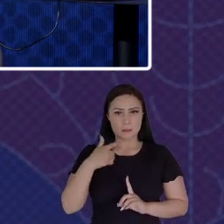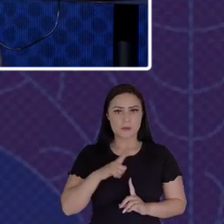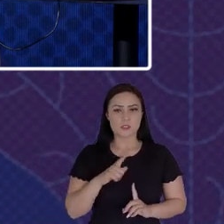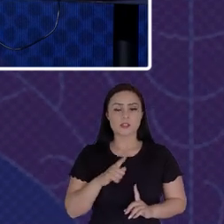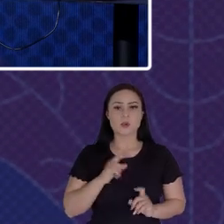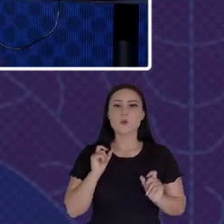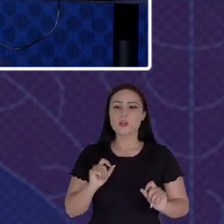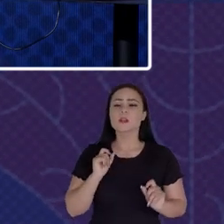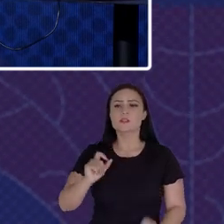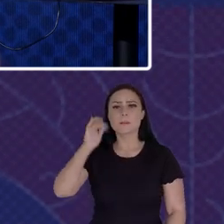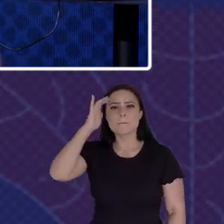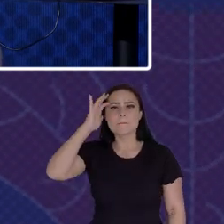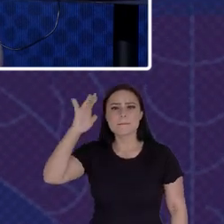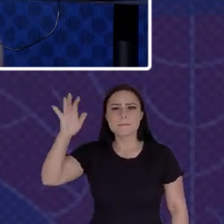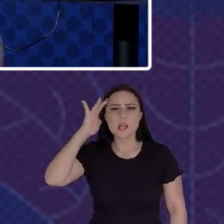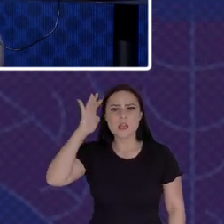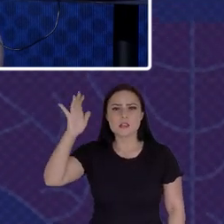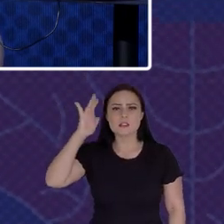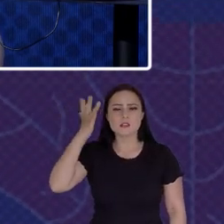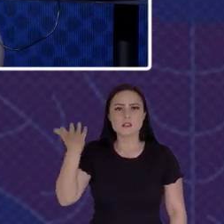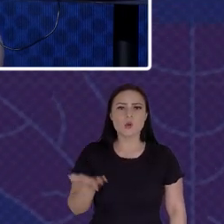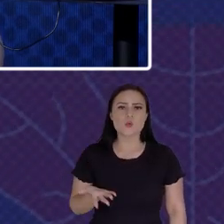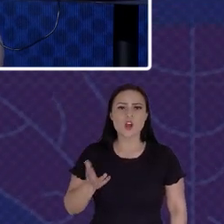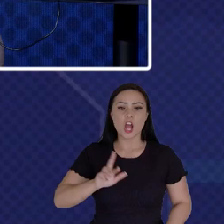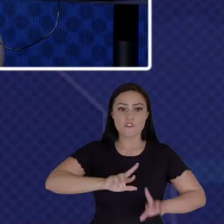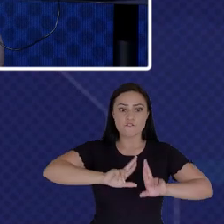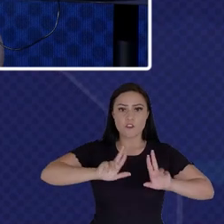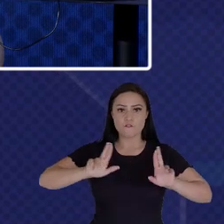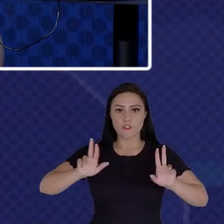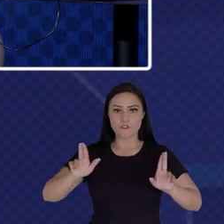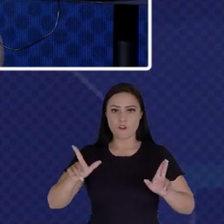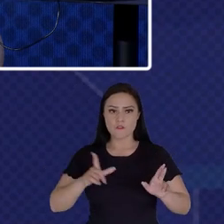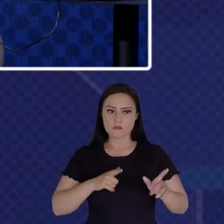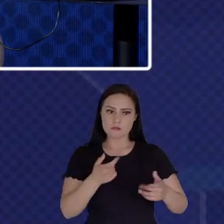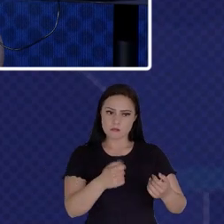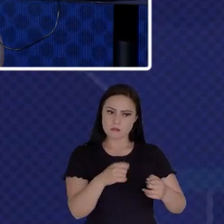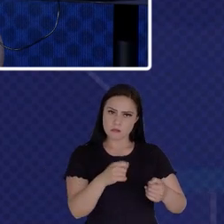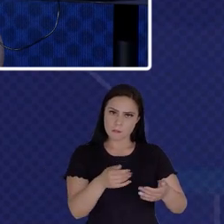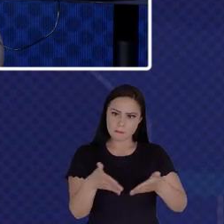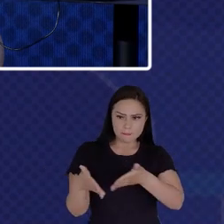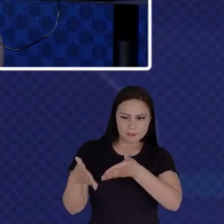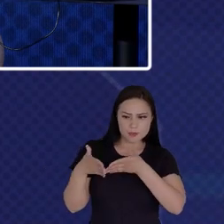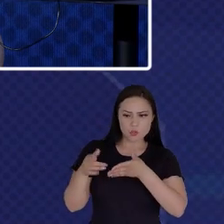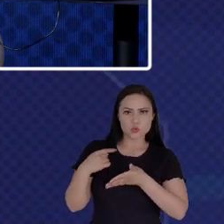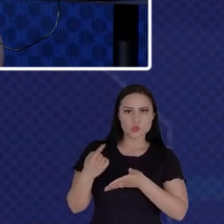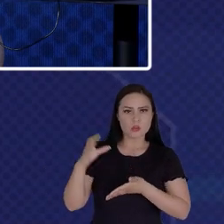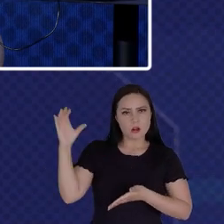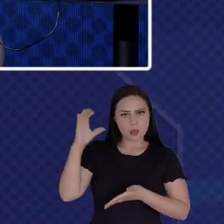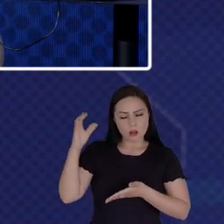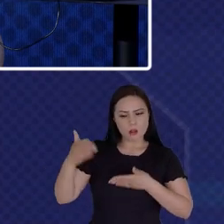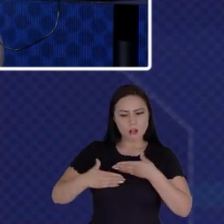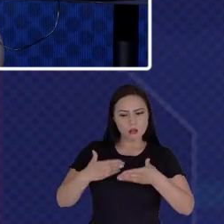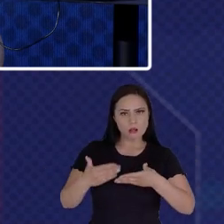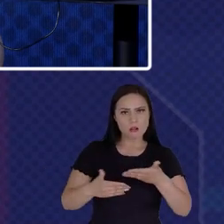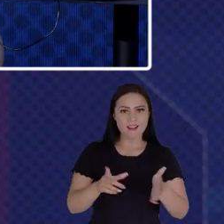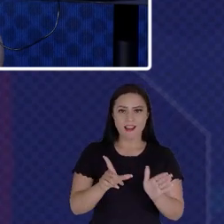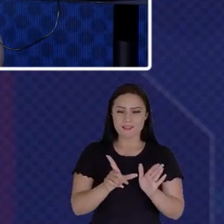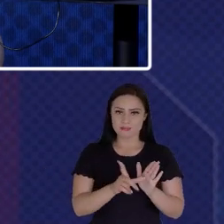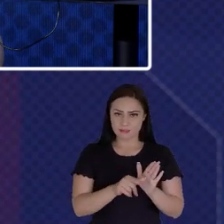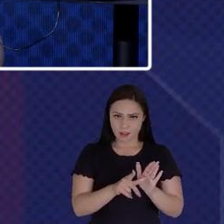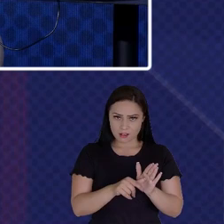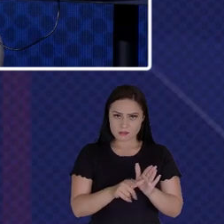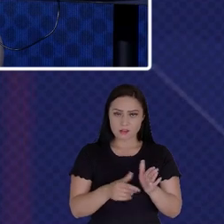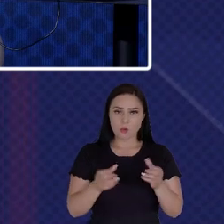Are The Main Differences Between A Regulatory Environment That Hinder Or Foster